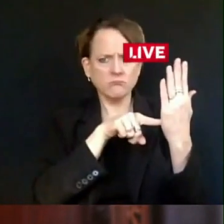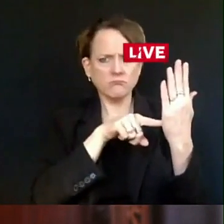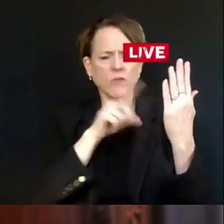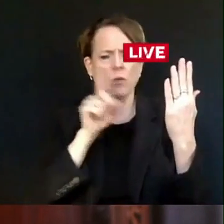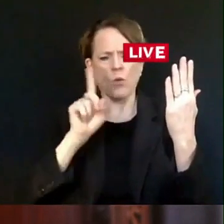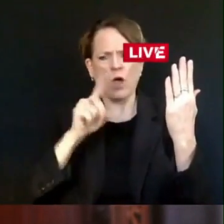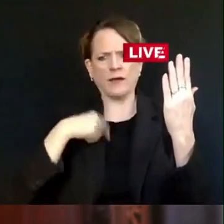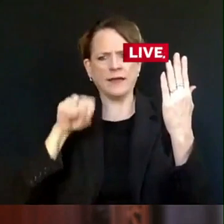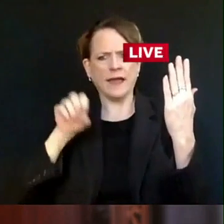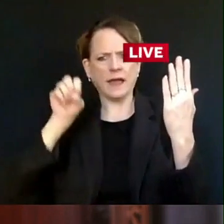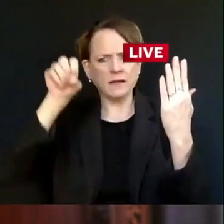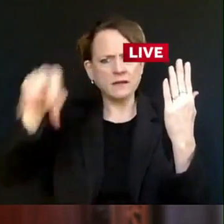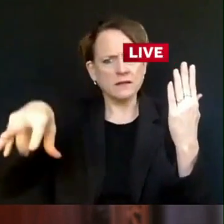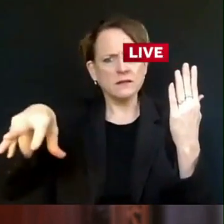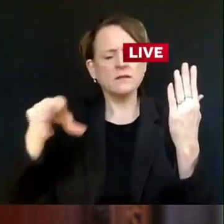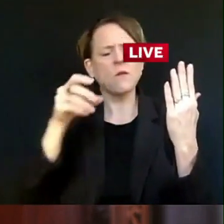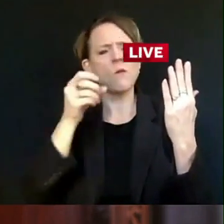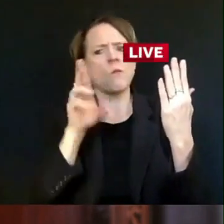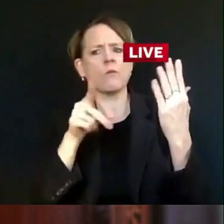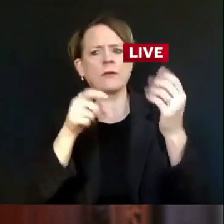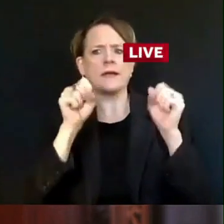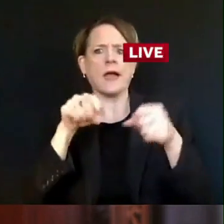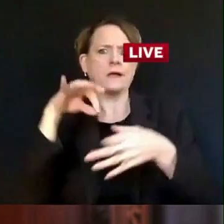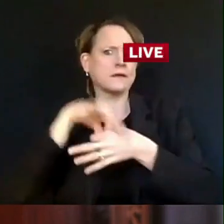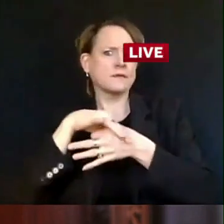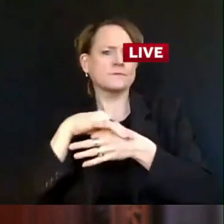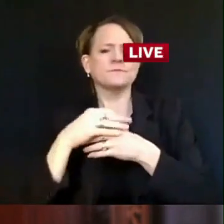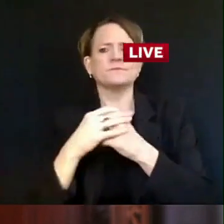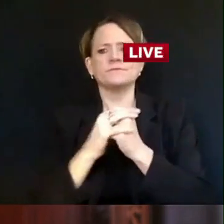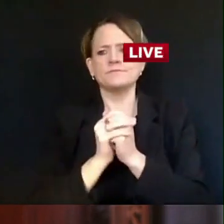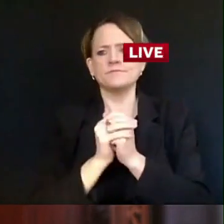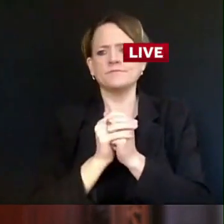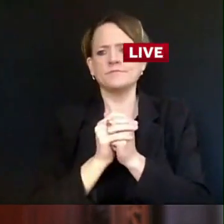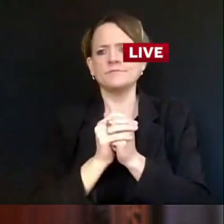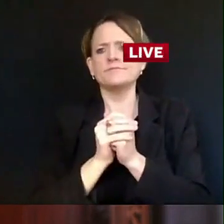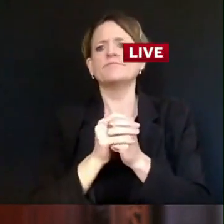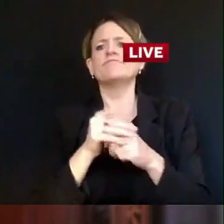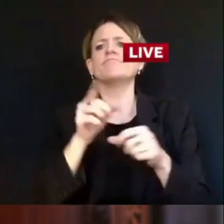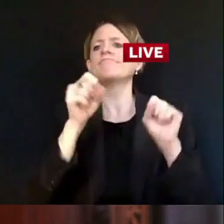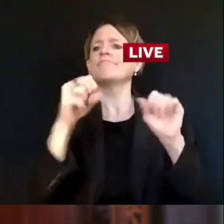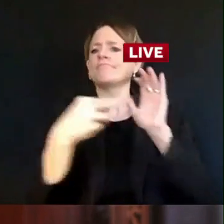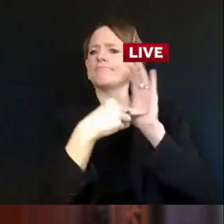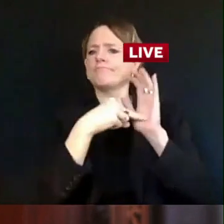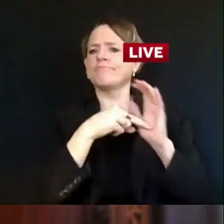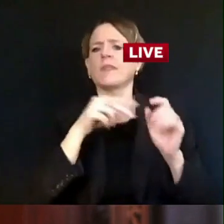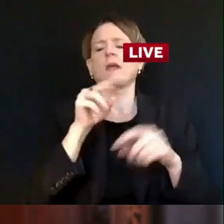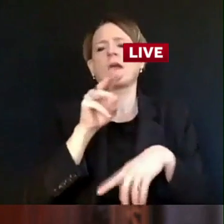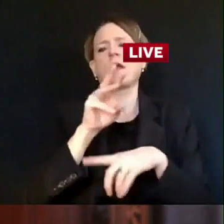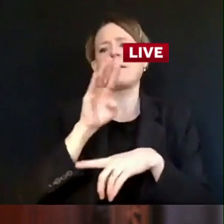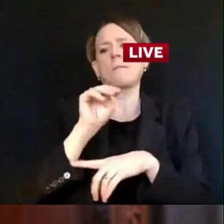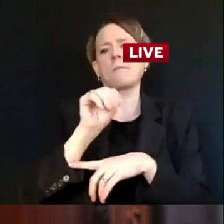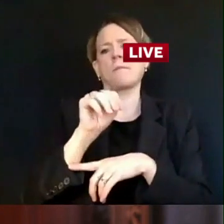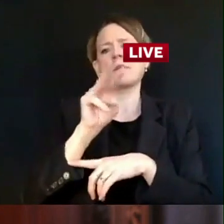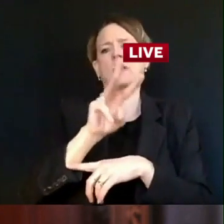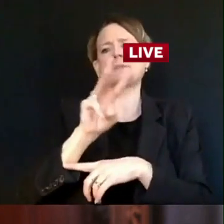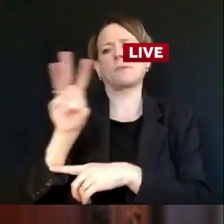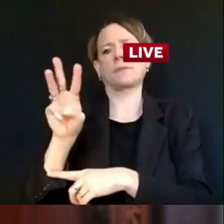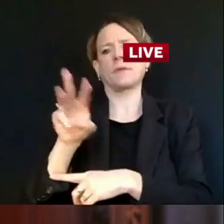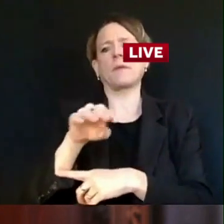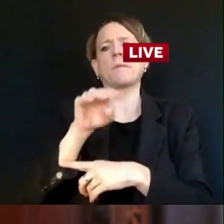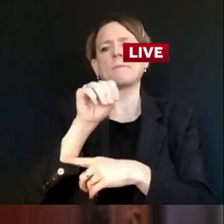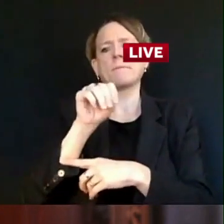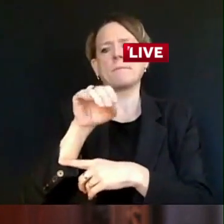visiting myvote.wi.gov or by calling your local clerk's office. If you plan to vote in person,